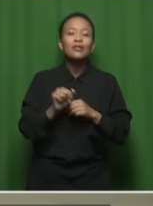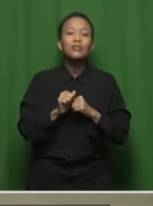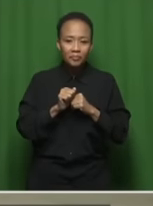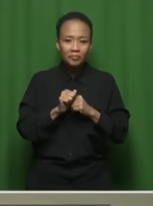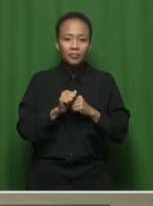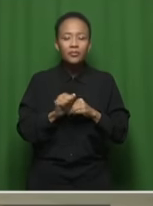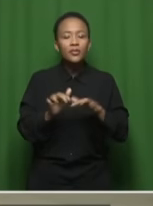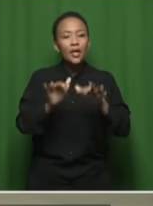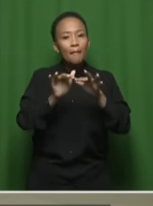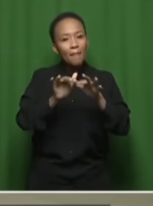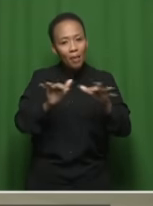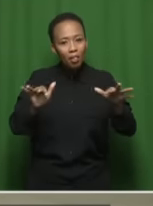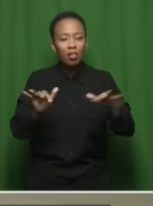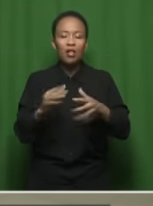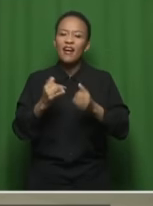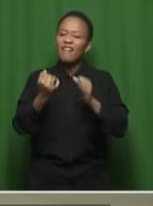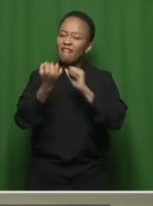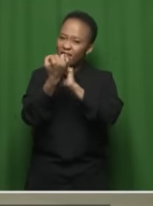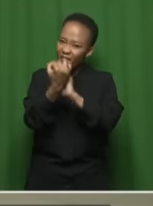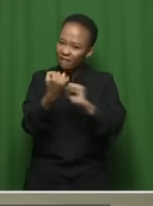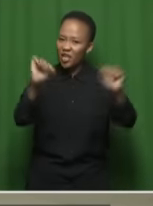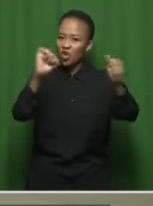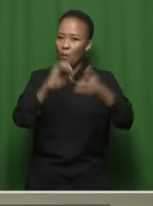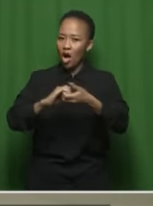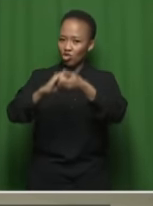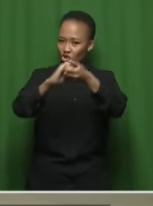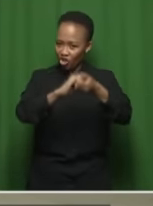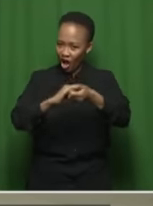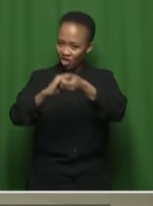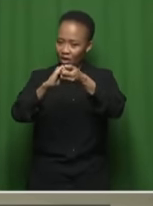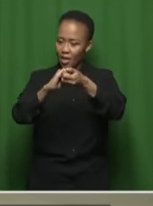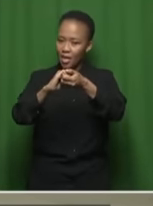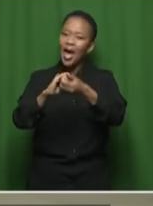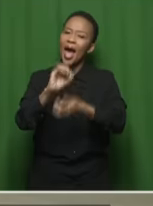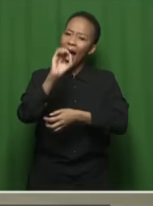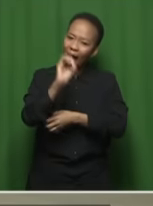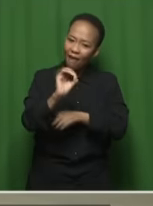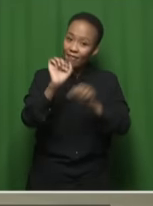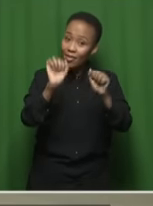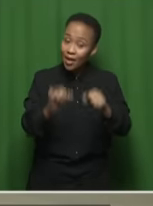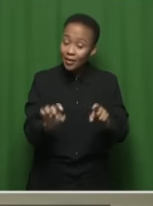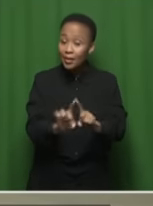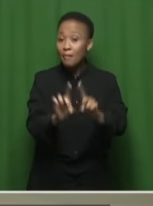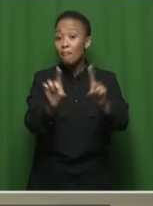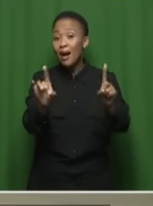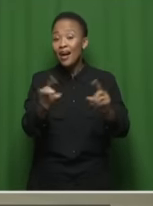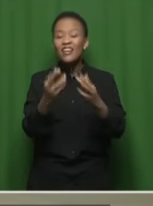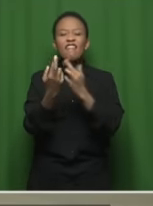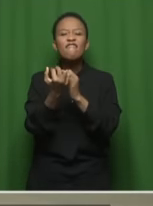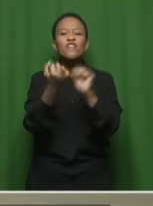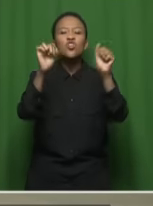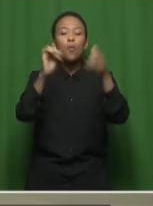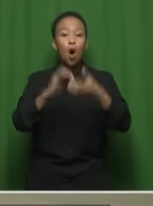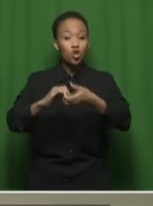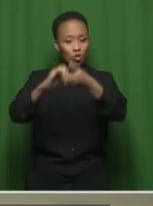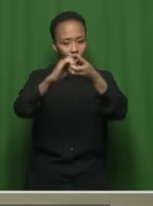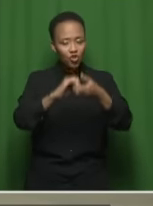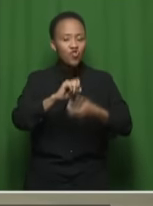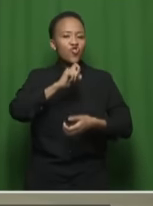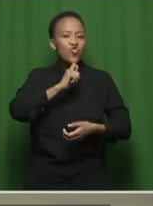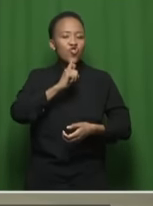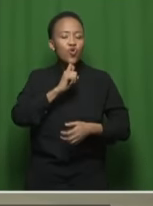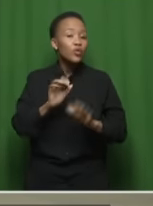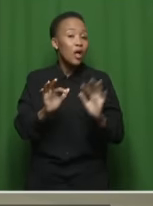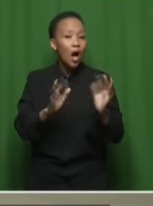a freedom of association, but that freedom of association cannot be used to undermine the identity